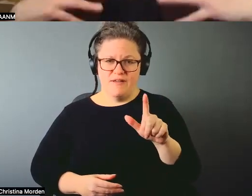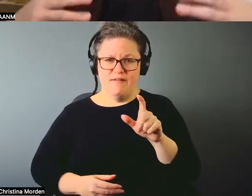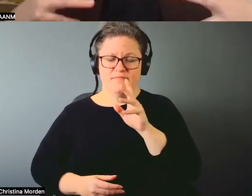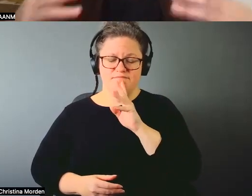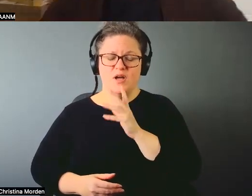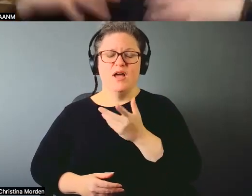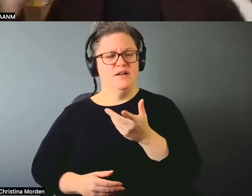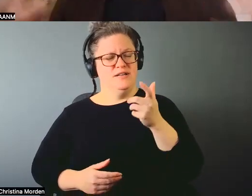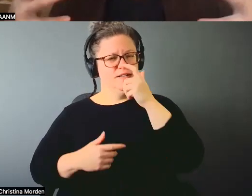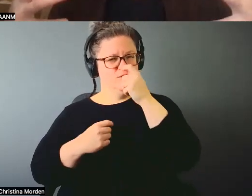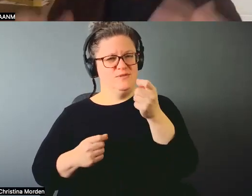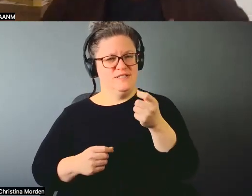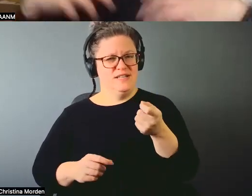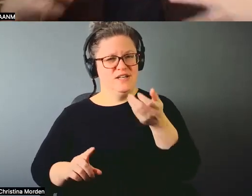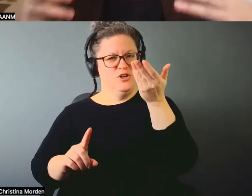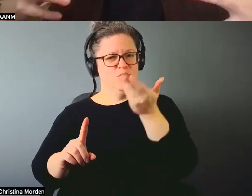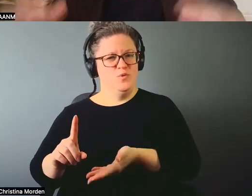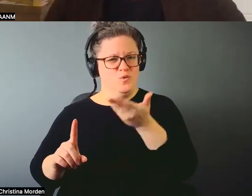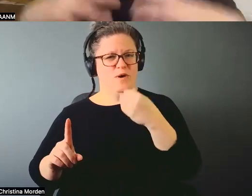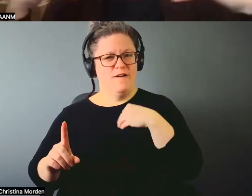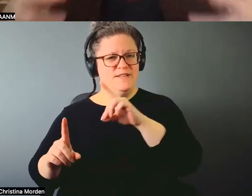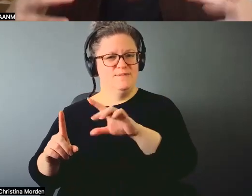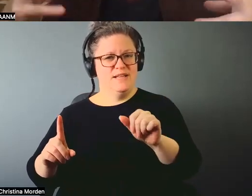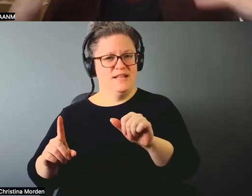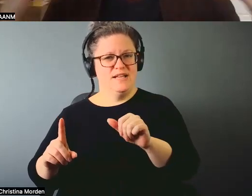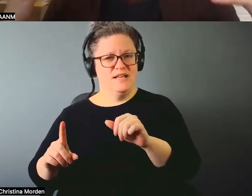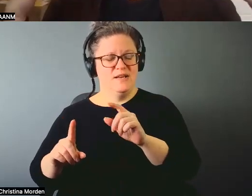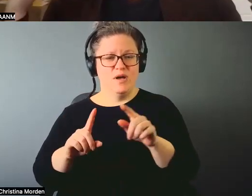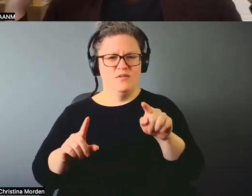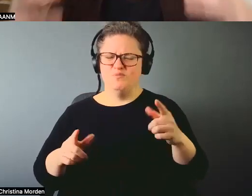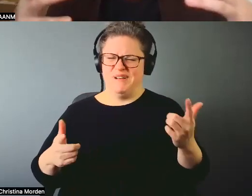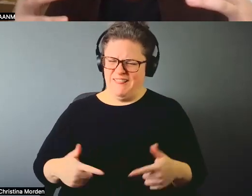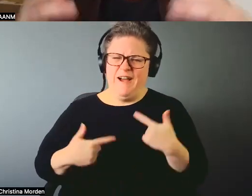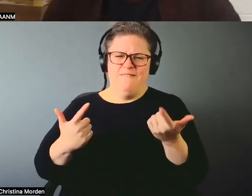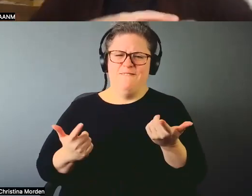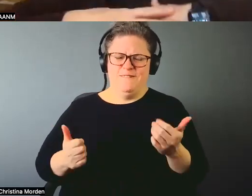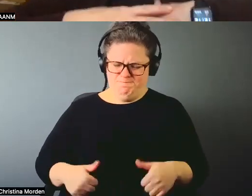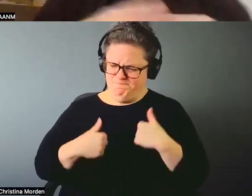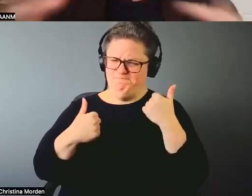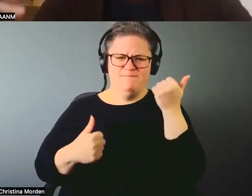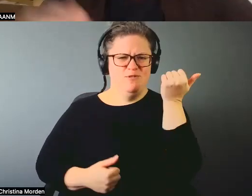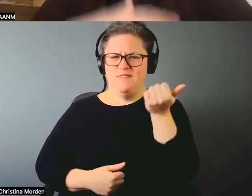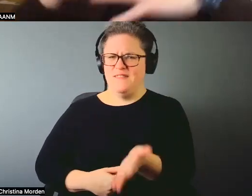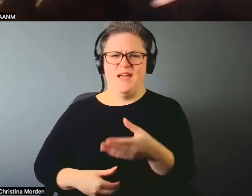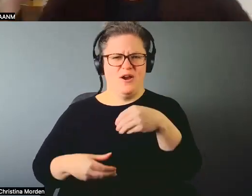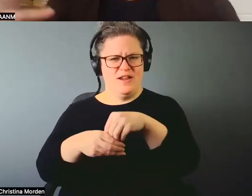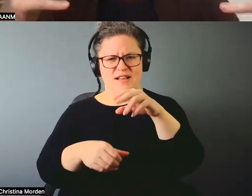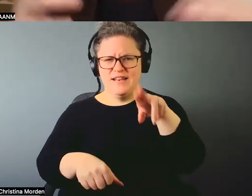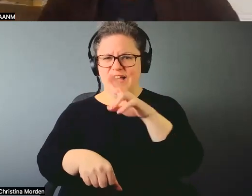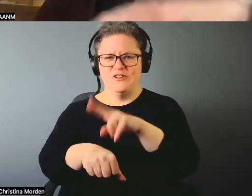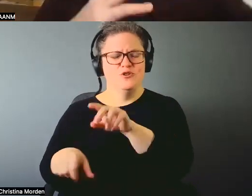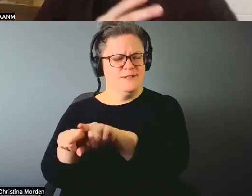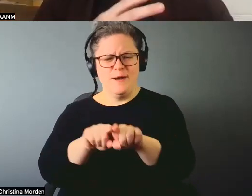with your disability, but you're alive. You're there, you're in, in nature, as you were born,